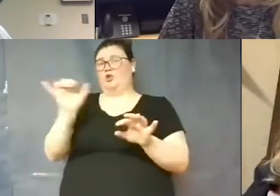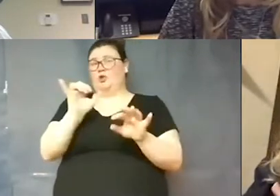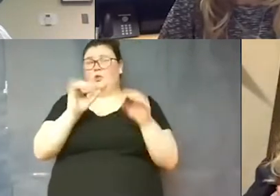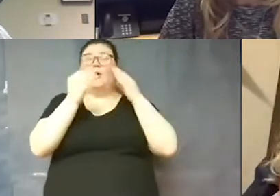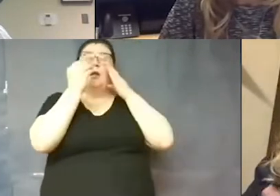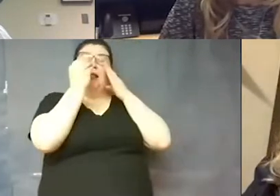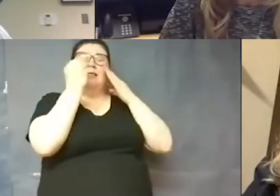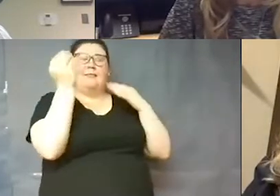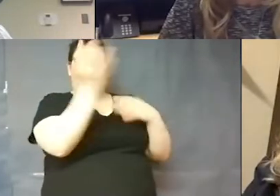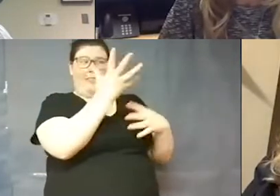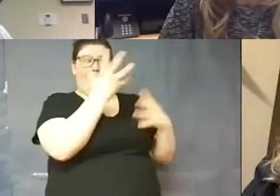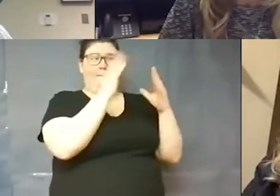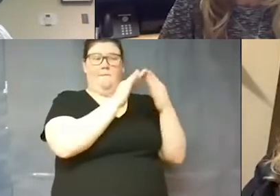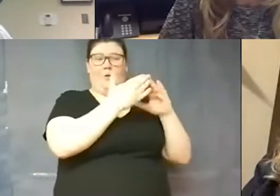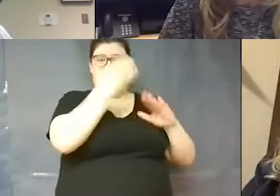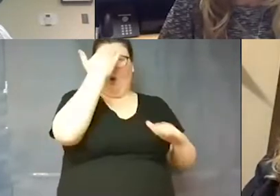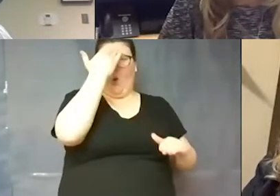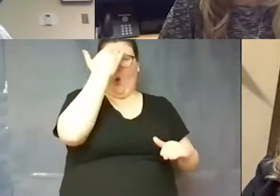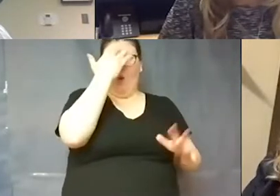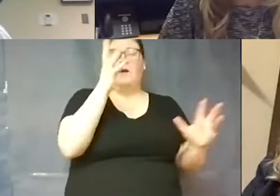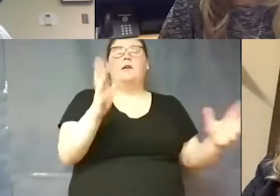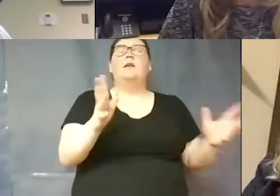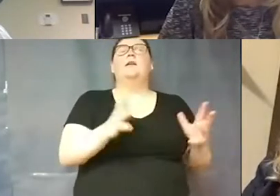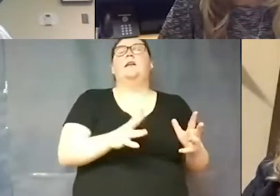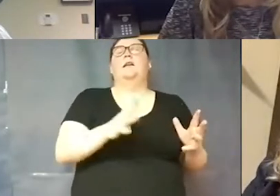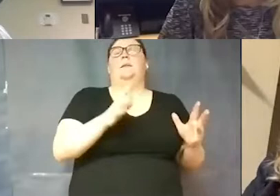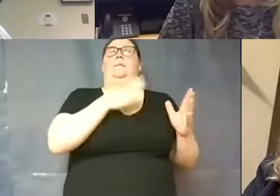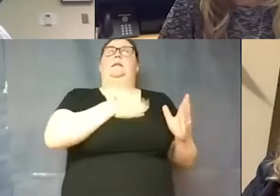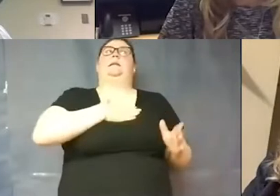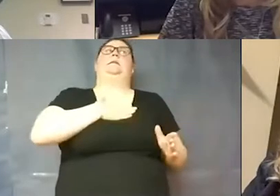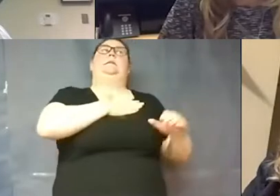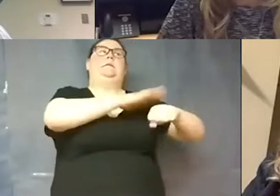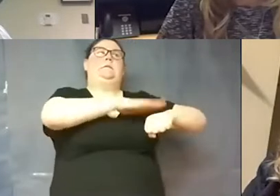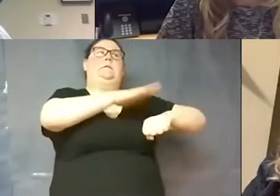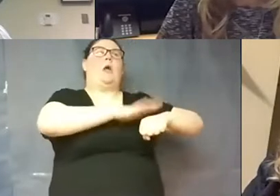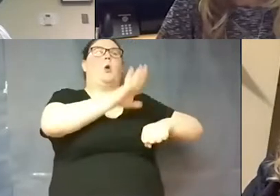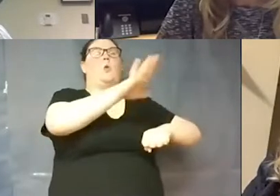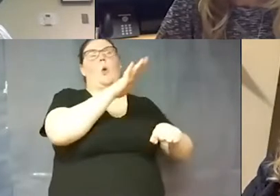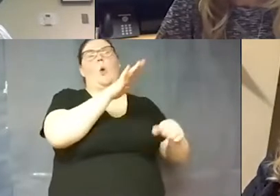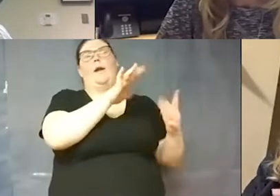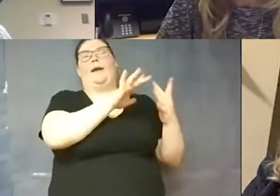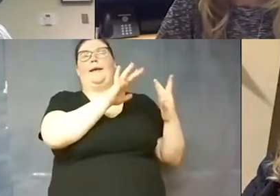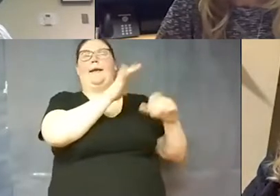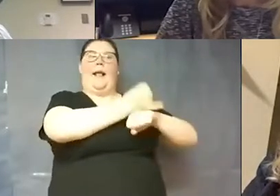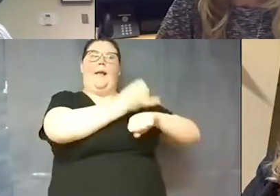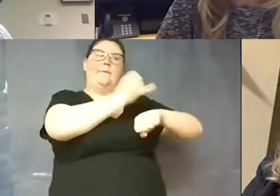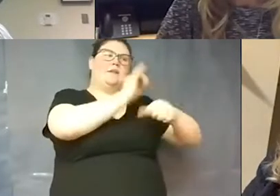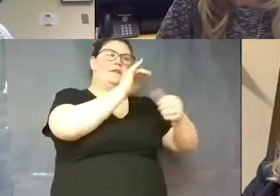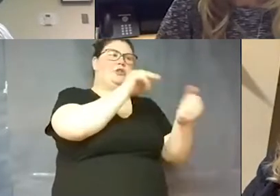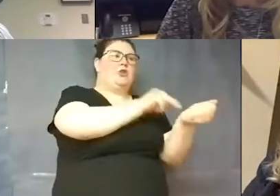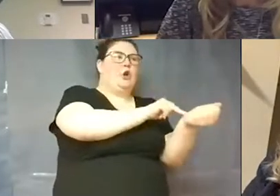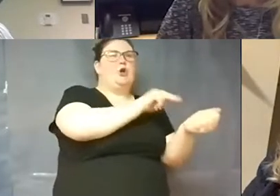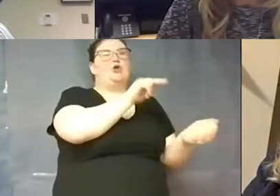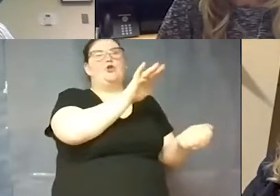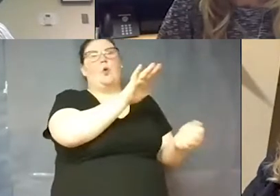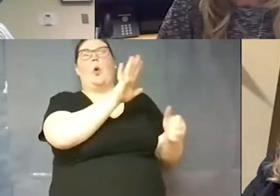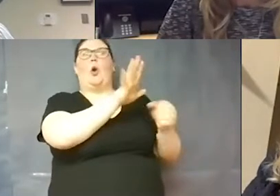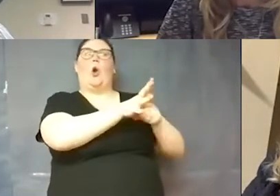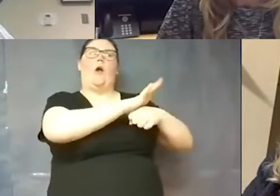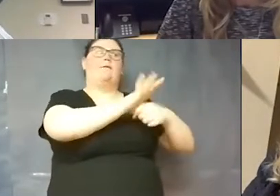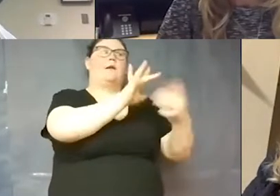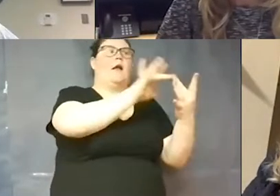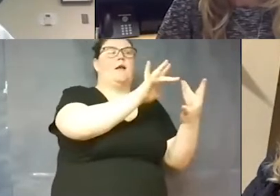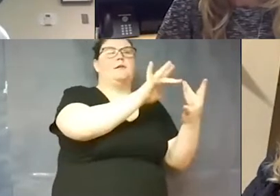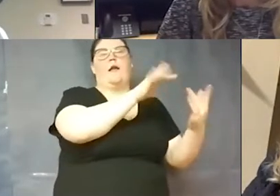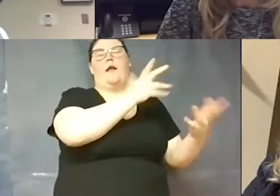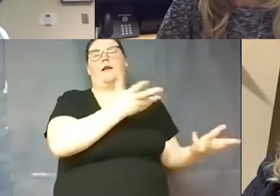know please please please notify your campus nurse notify your campus covid contact if you are uh